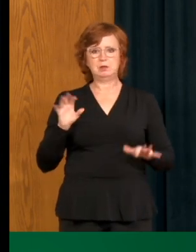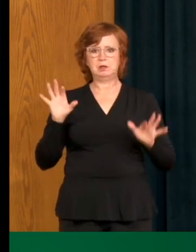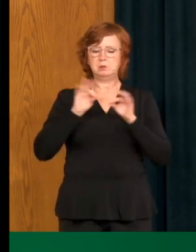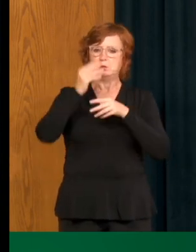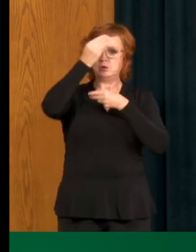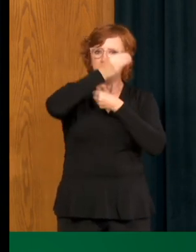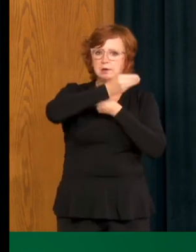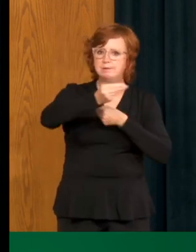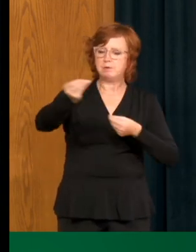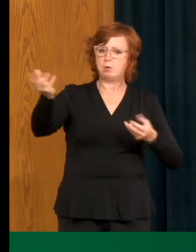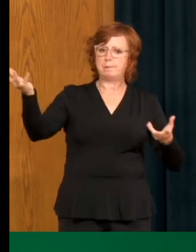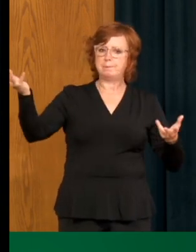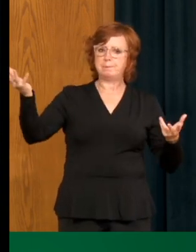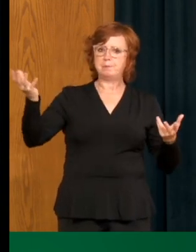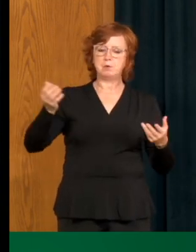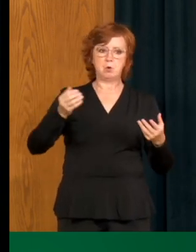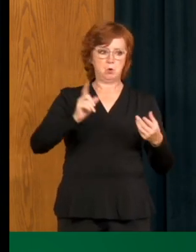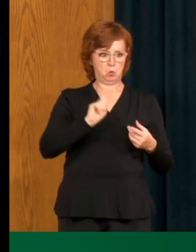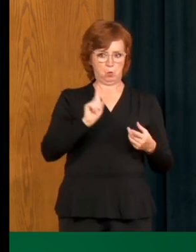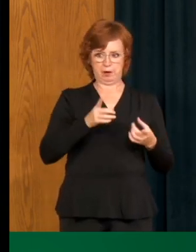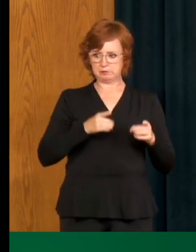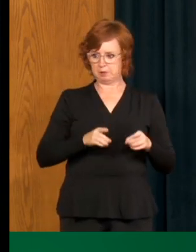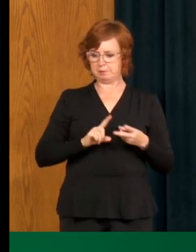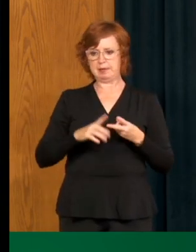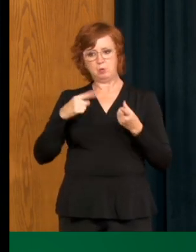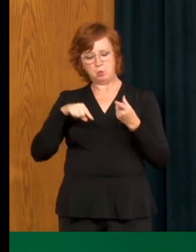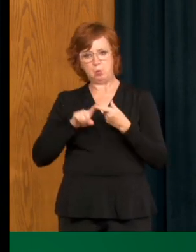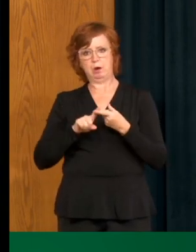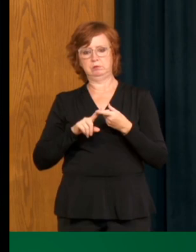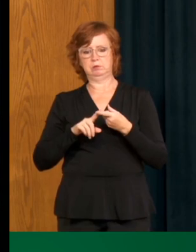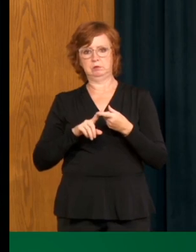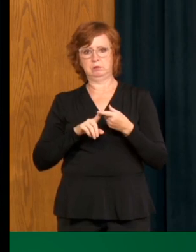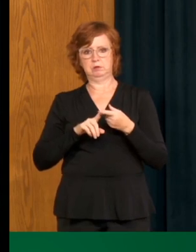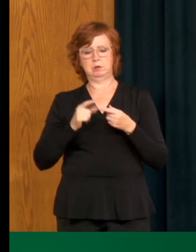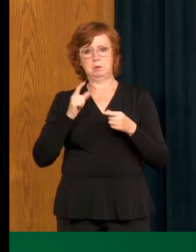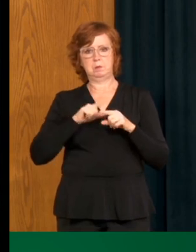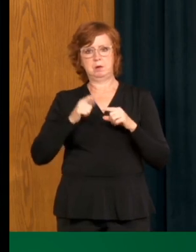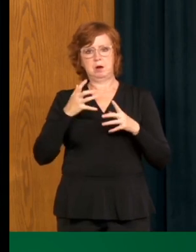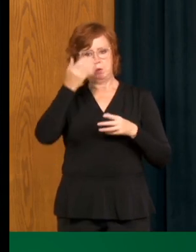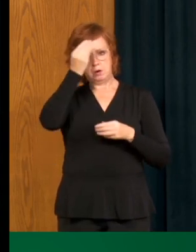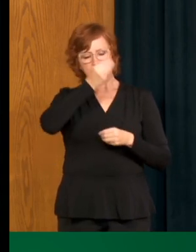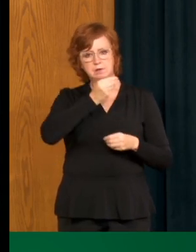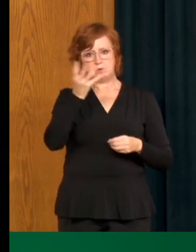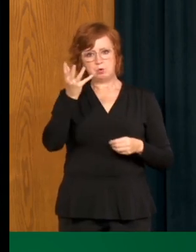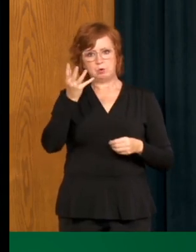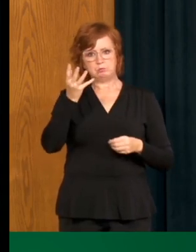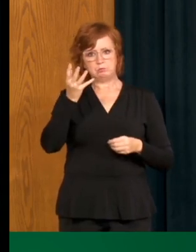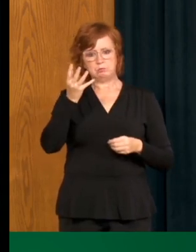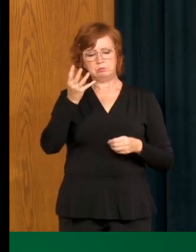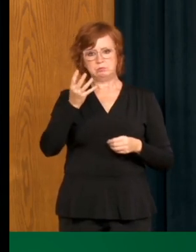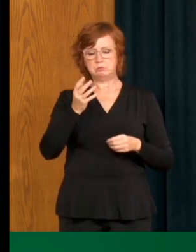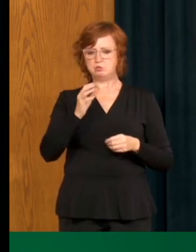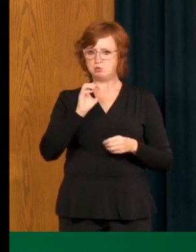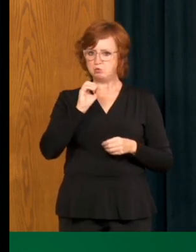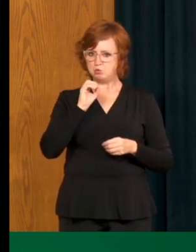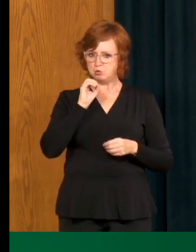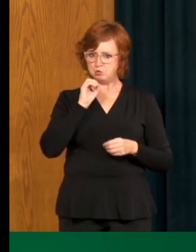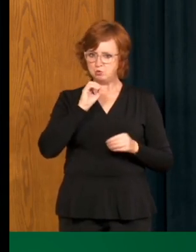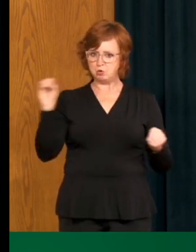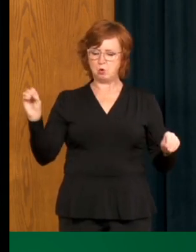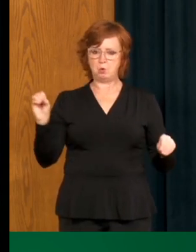where these outbreaks are occurring and when. In saying that, no one in Saskatchewan should stigmatize